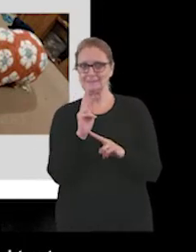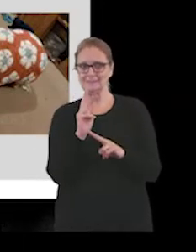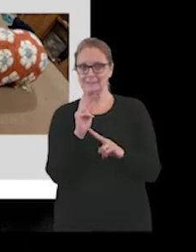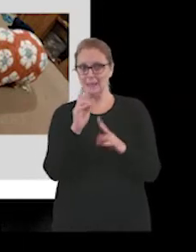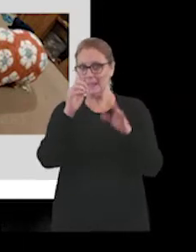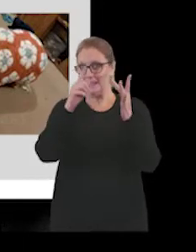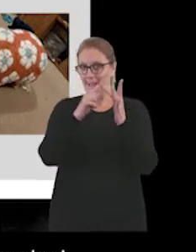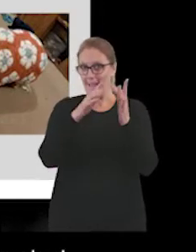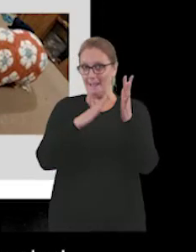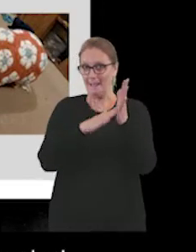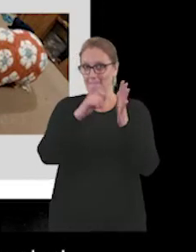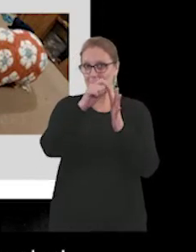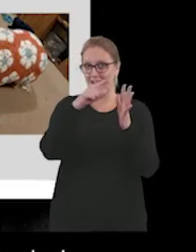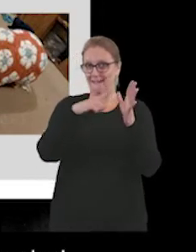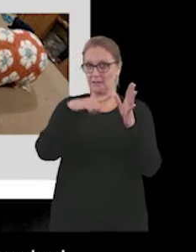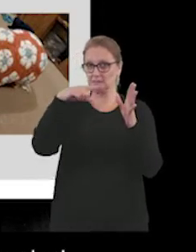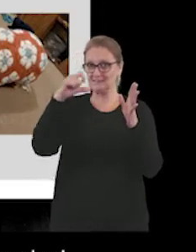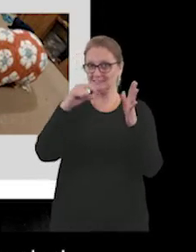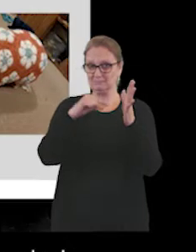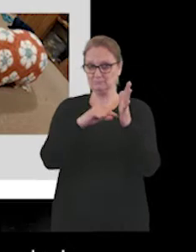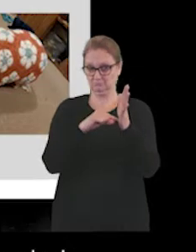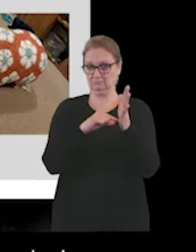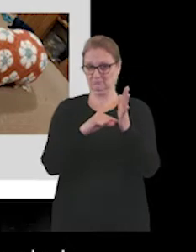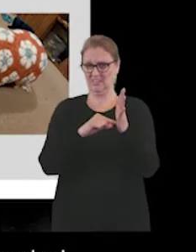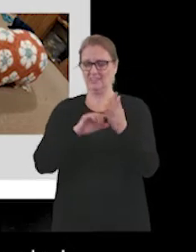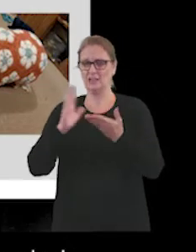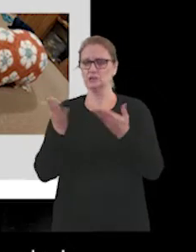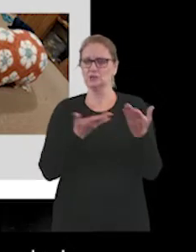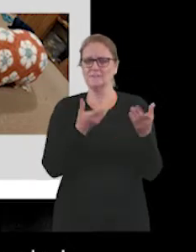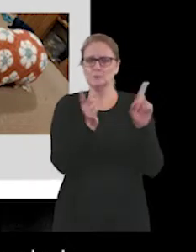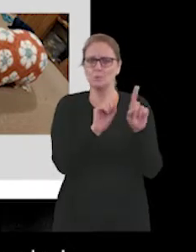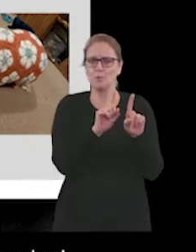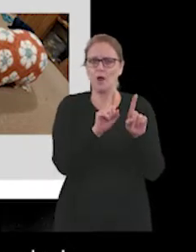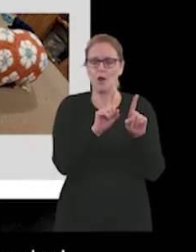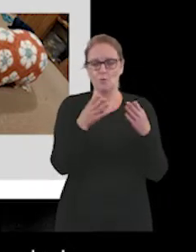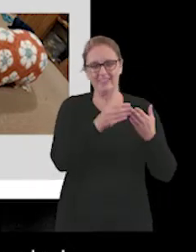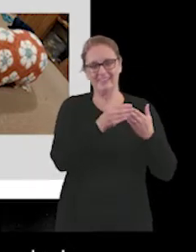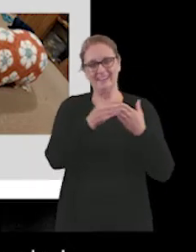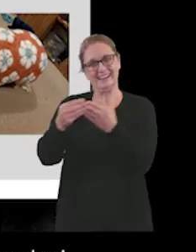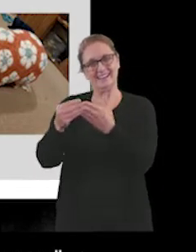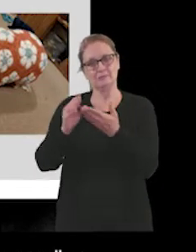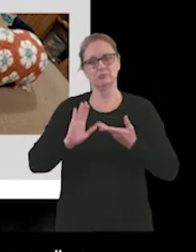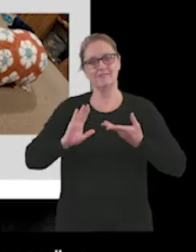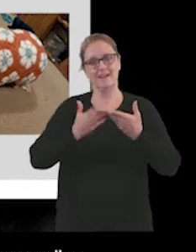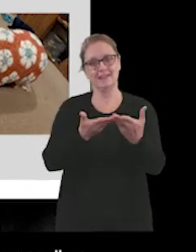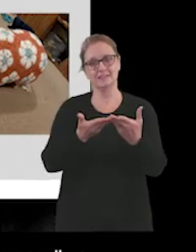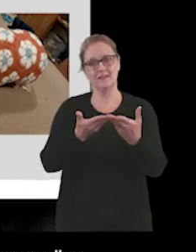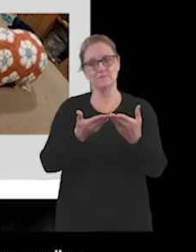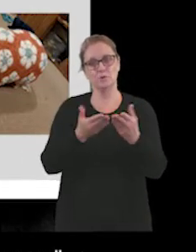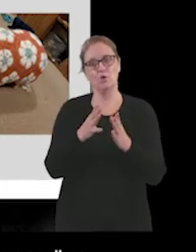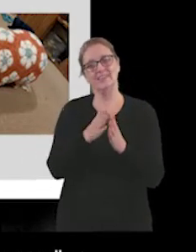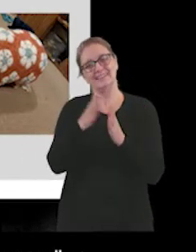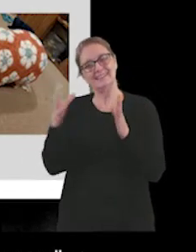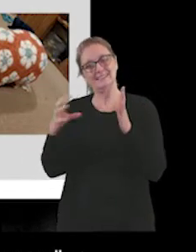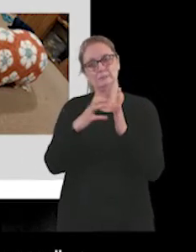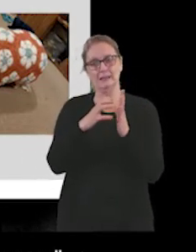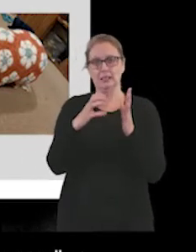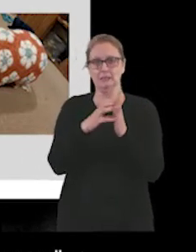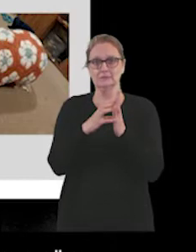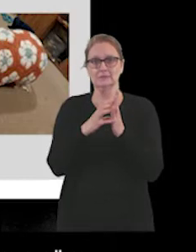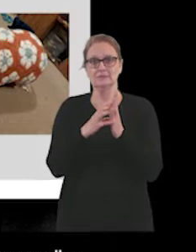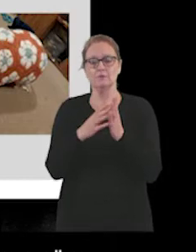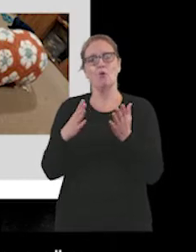Impact, which is a service that we are lead provider for across the East Midlands for adult secure care,